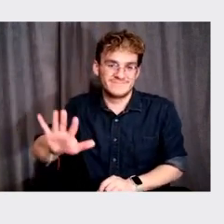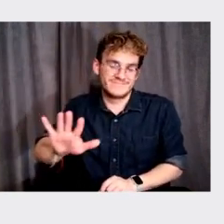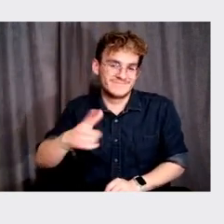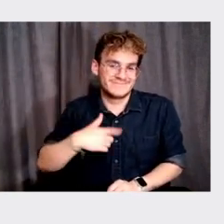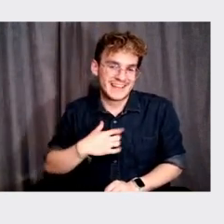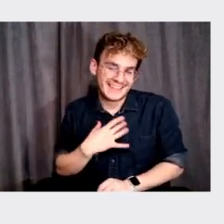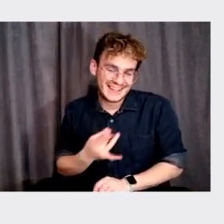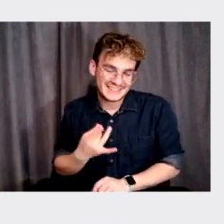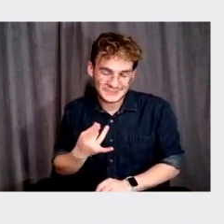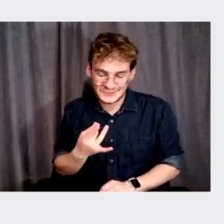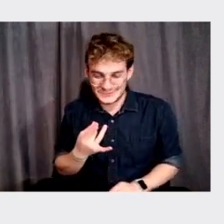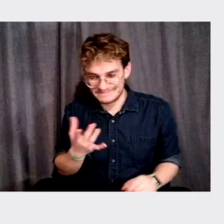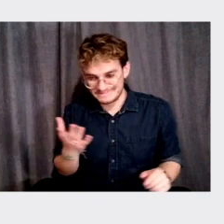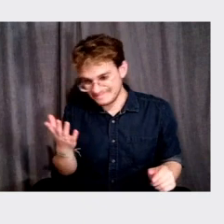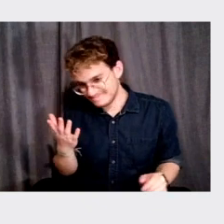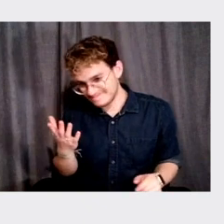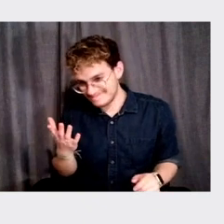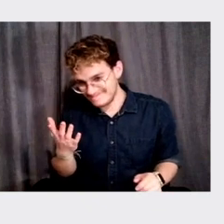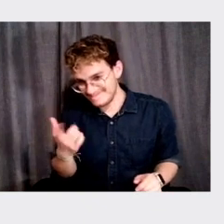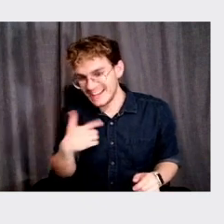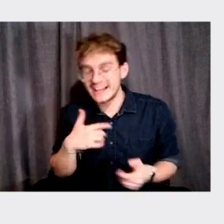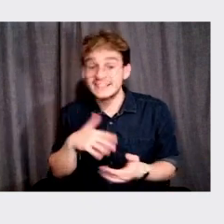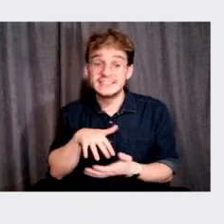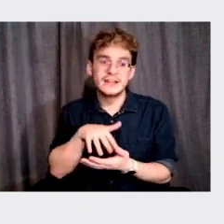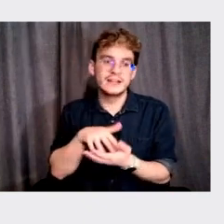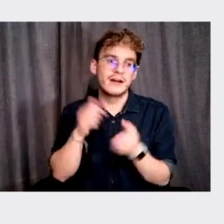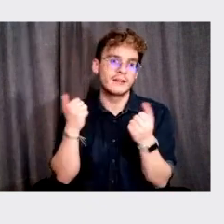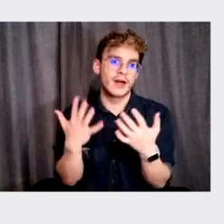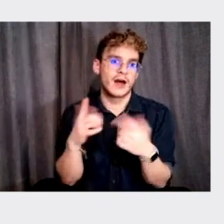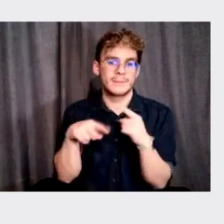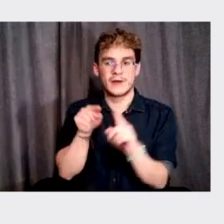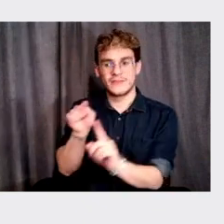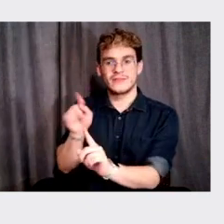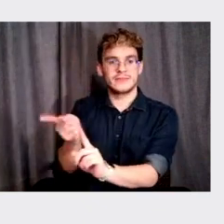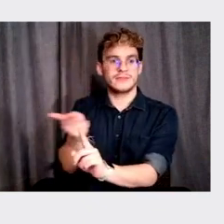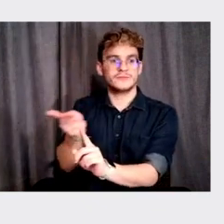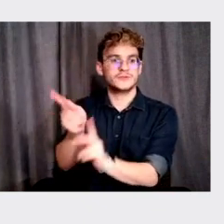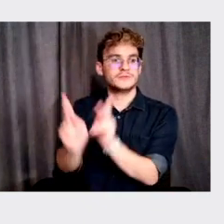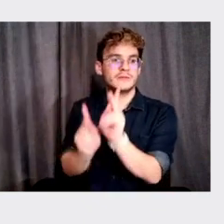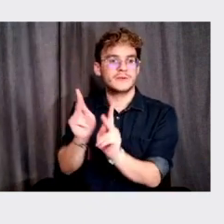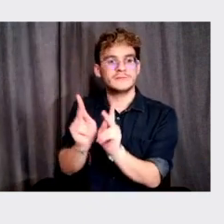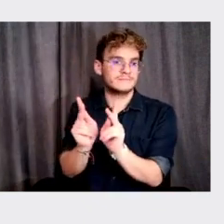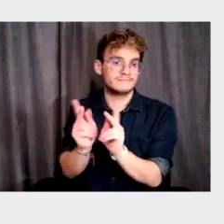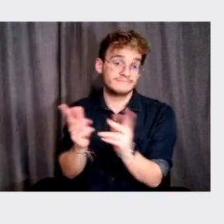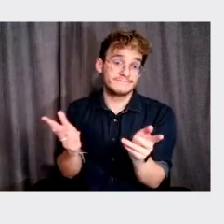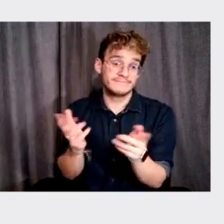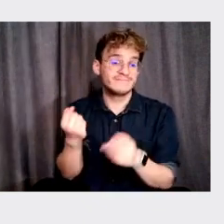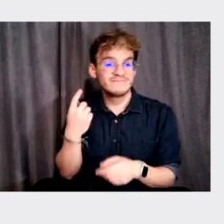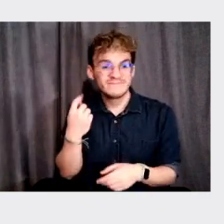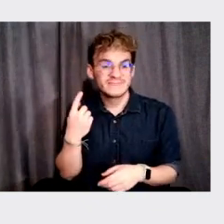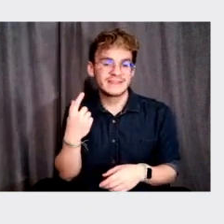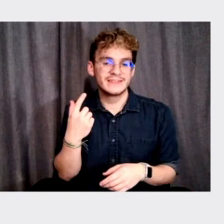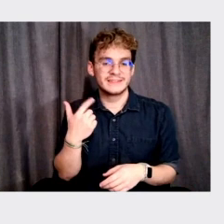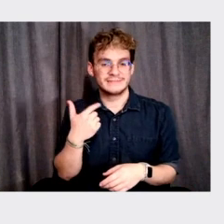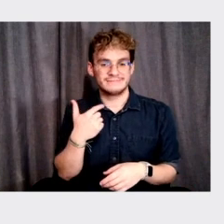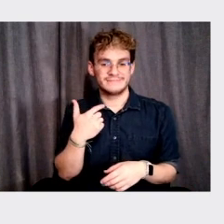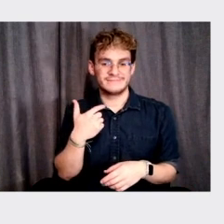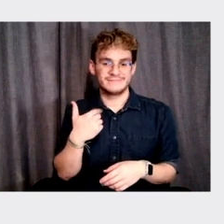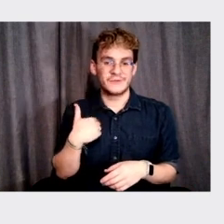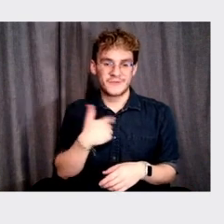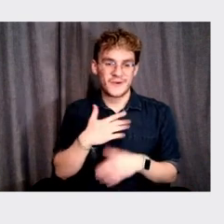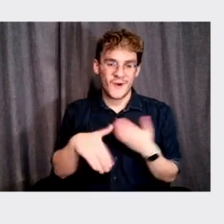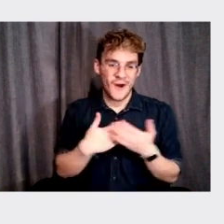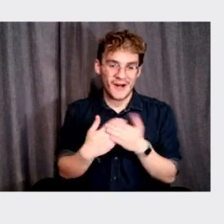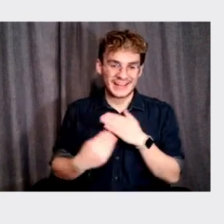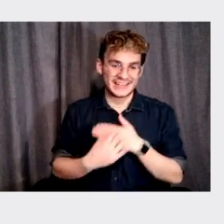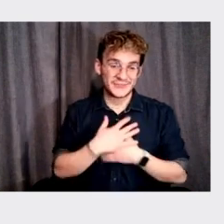to, you know, I, I studied a lot about them and I visited and everything, but, uh, obviously as designers, we were influenced